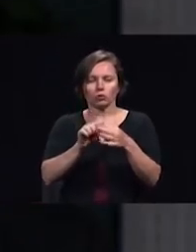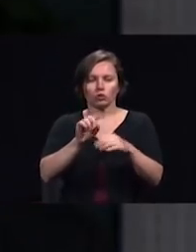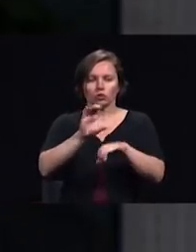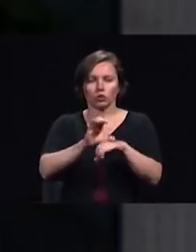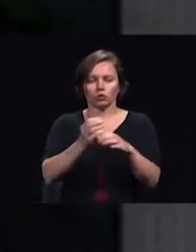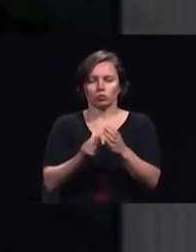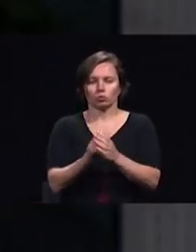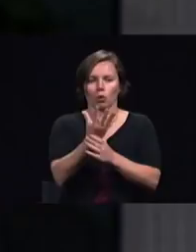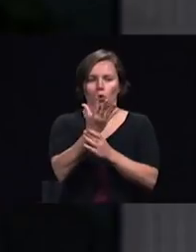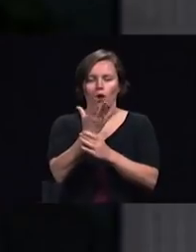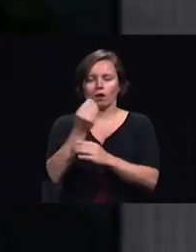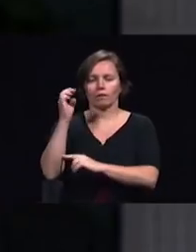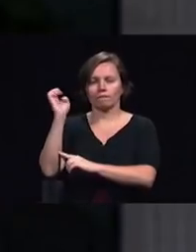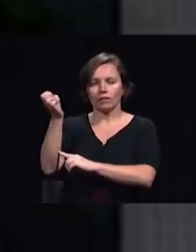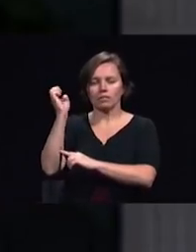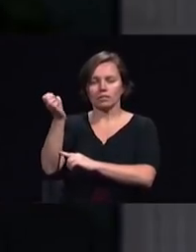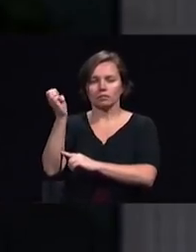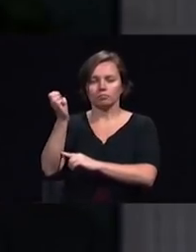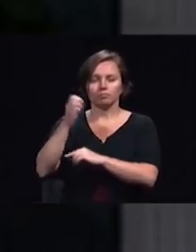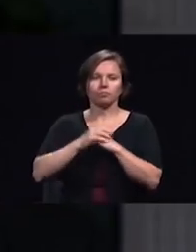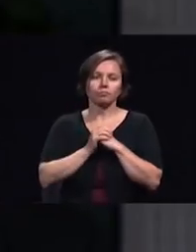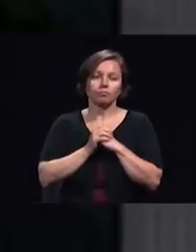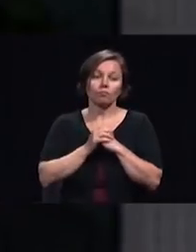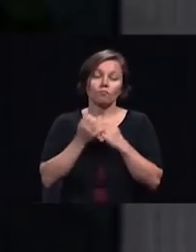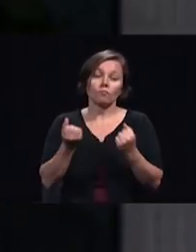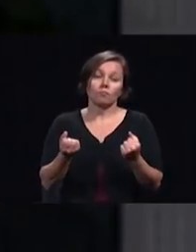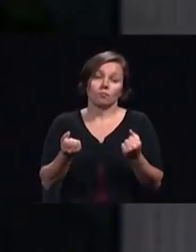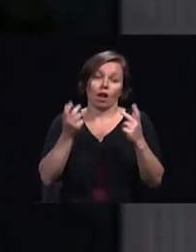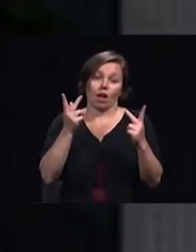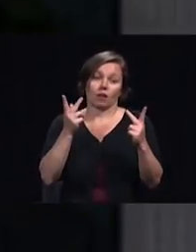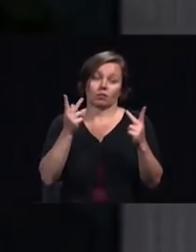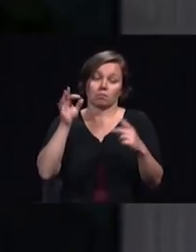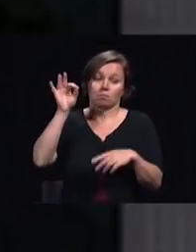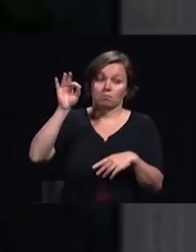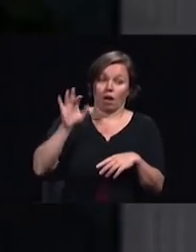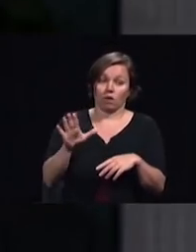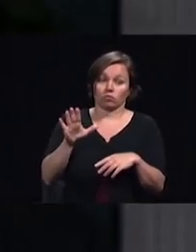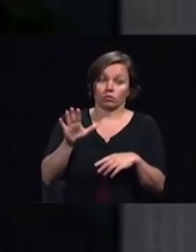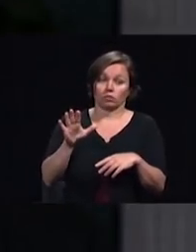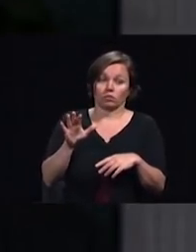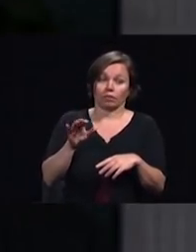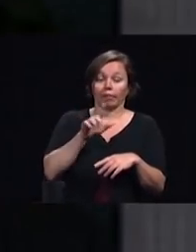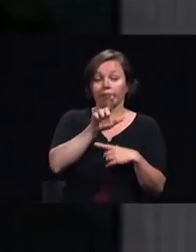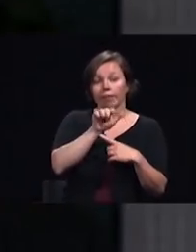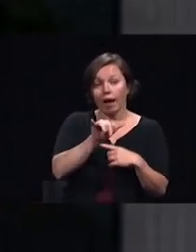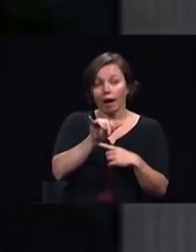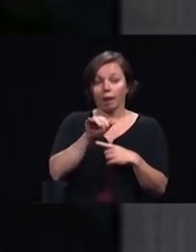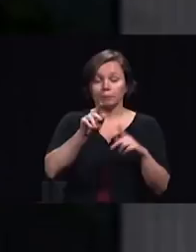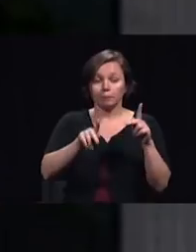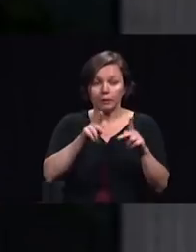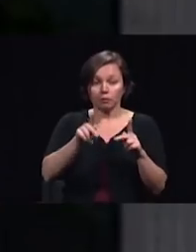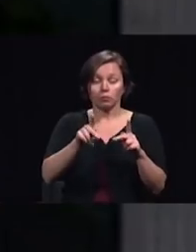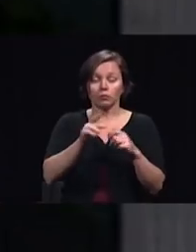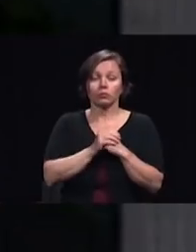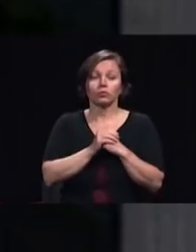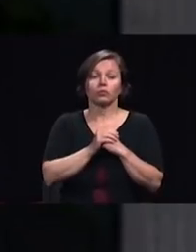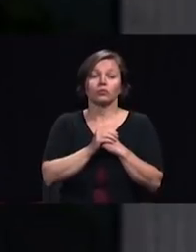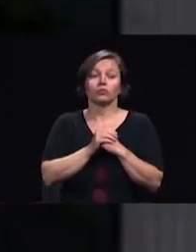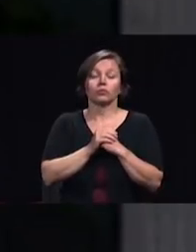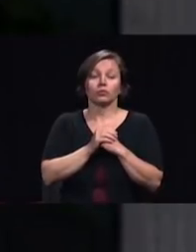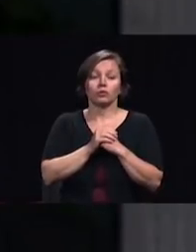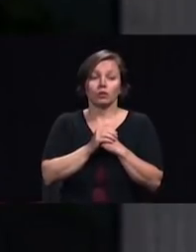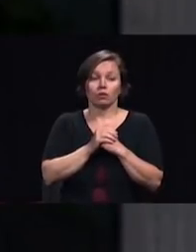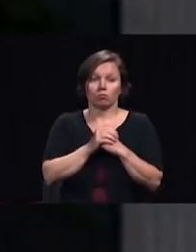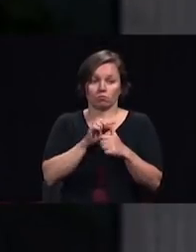evangelism and many of our pastors and lay members are leaving excited